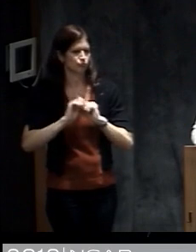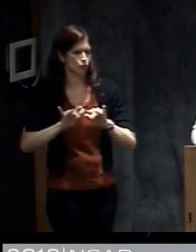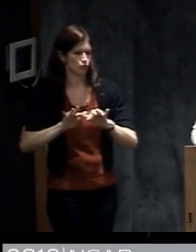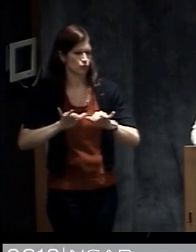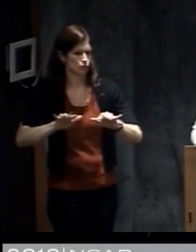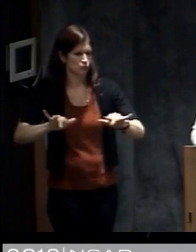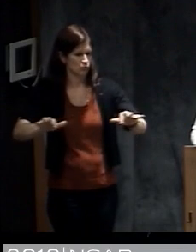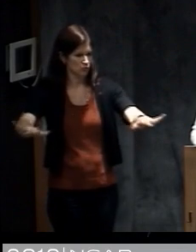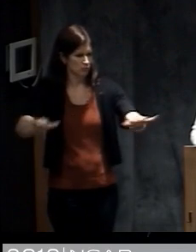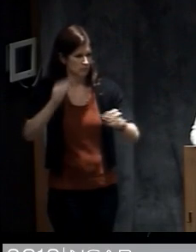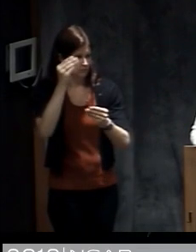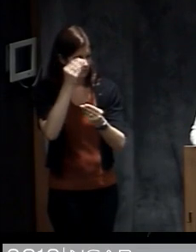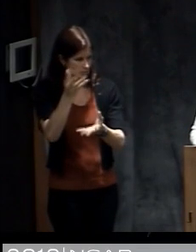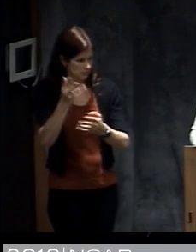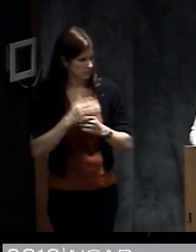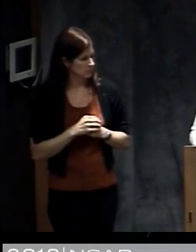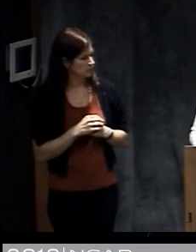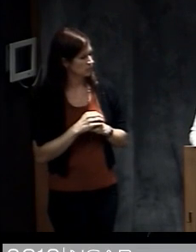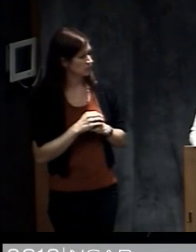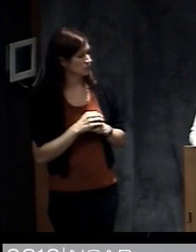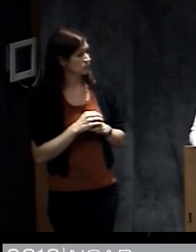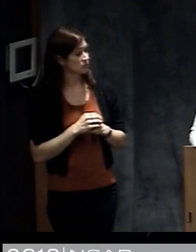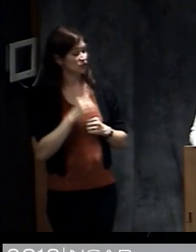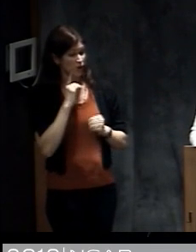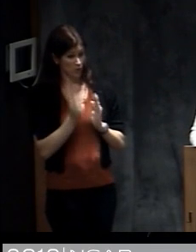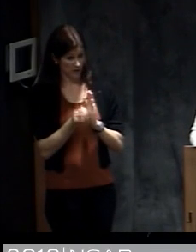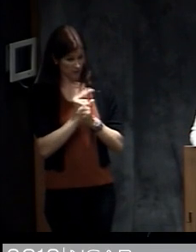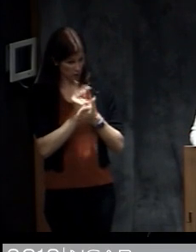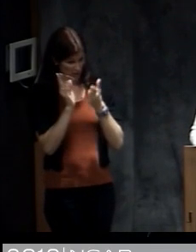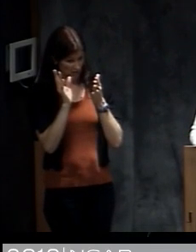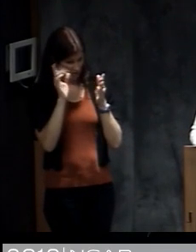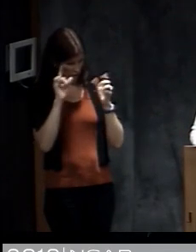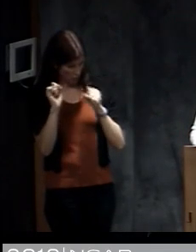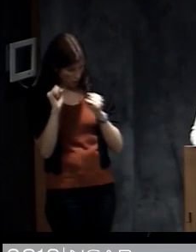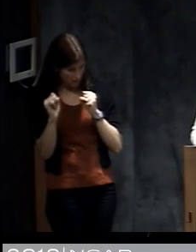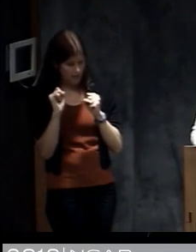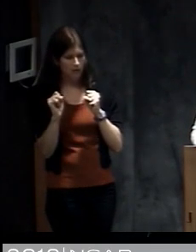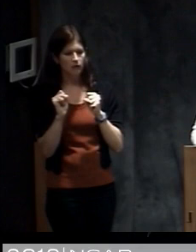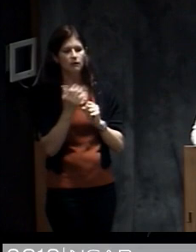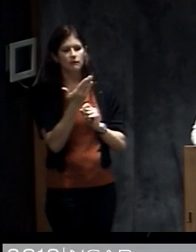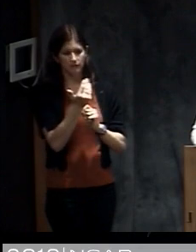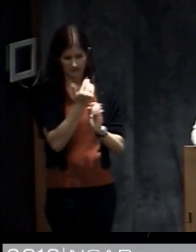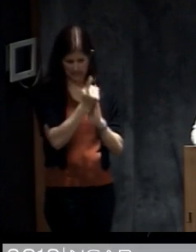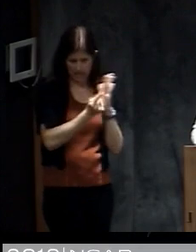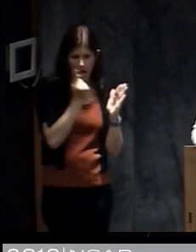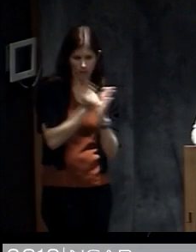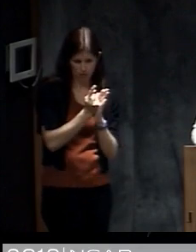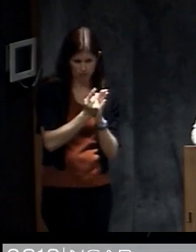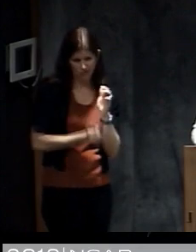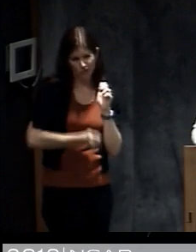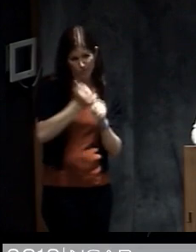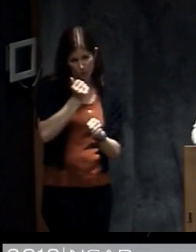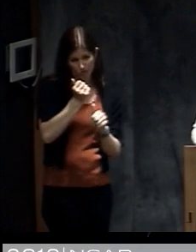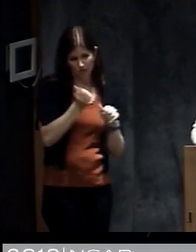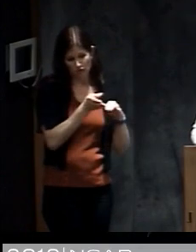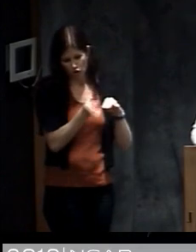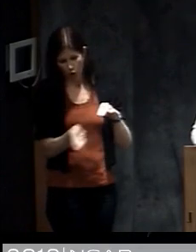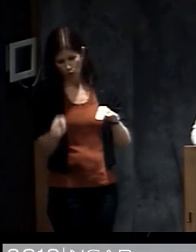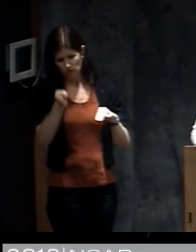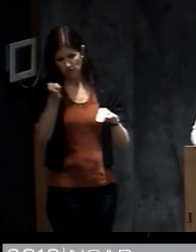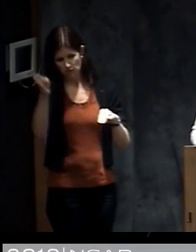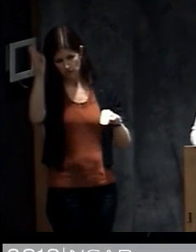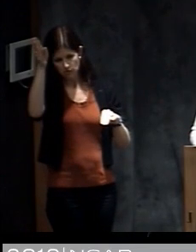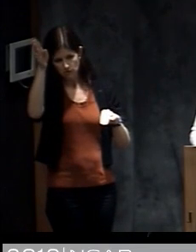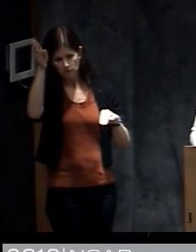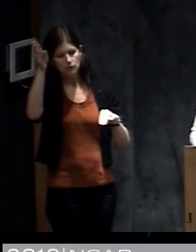so the forecasters afterwards in reviewing this storm wrote about how they had 15 hours of warning for most of the segment of coastline affected and that the